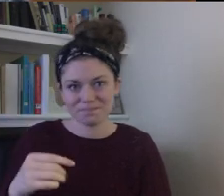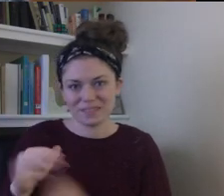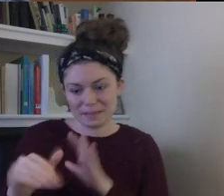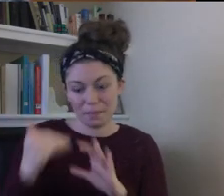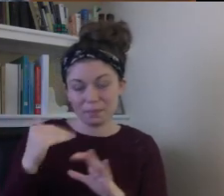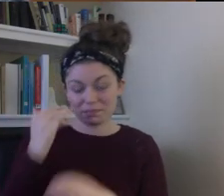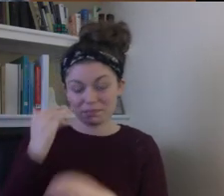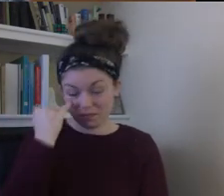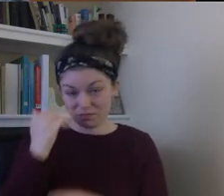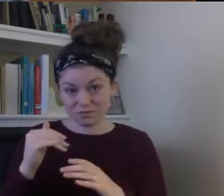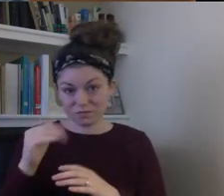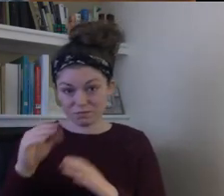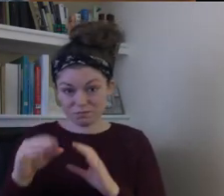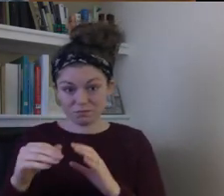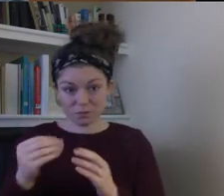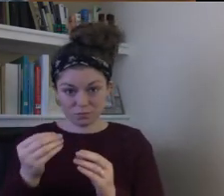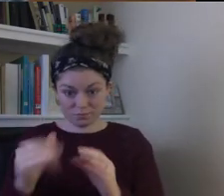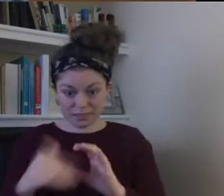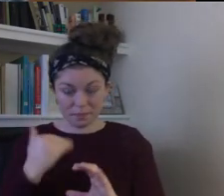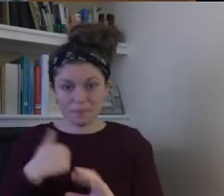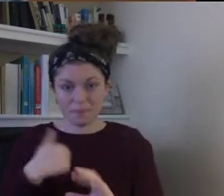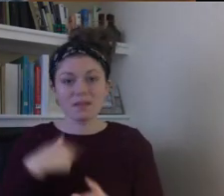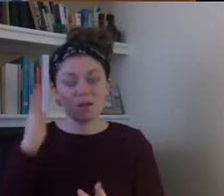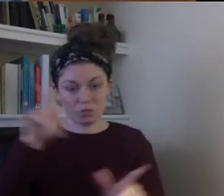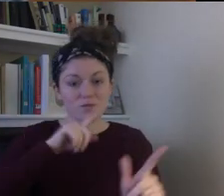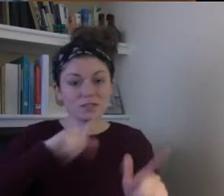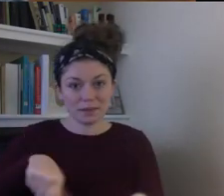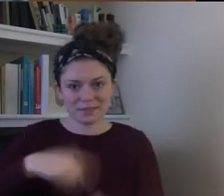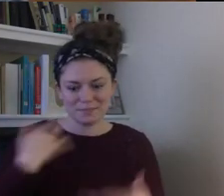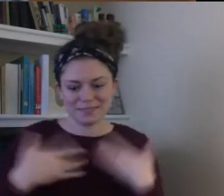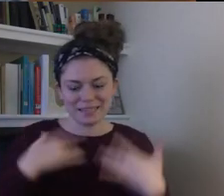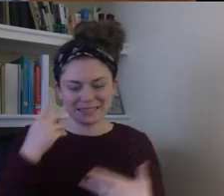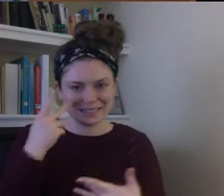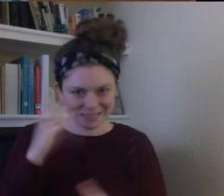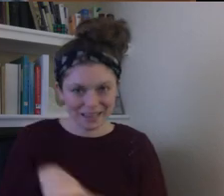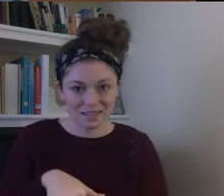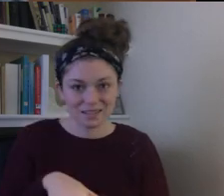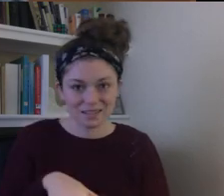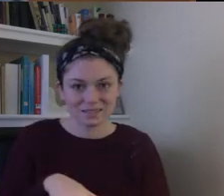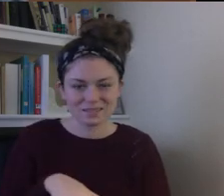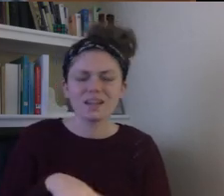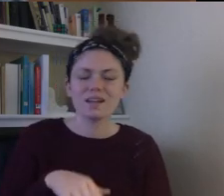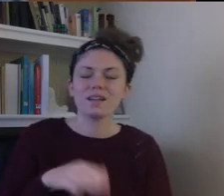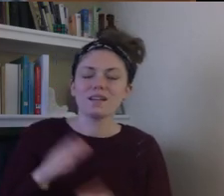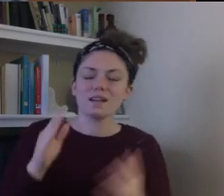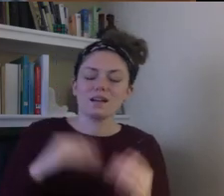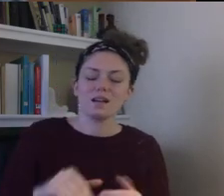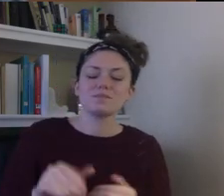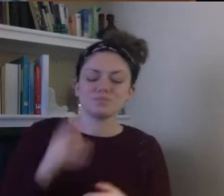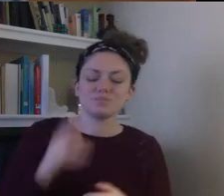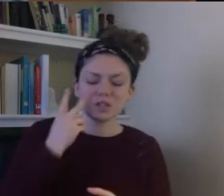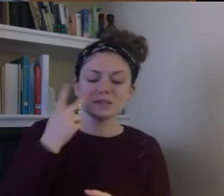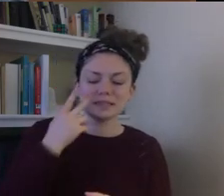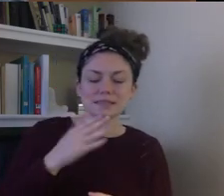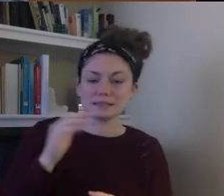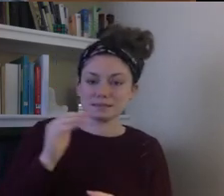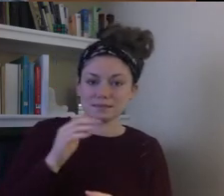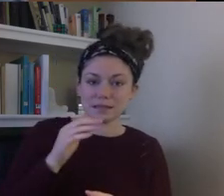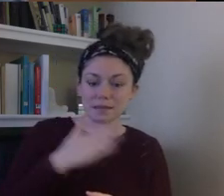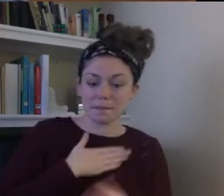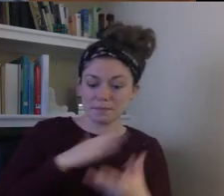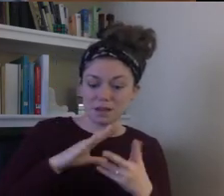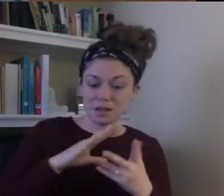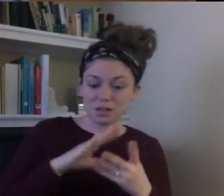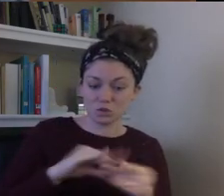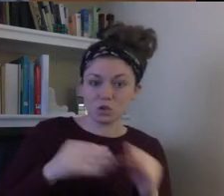And as with my other stories, you'll see that this story was interpreted in ASL that was